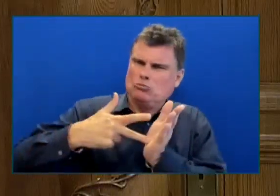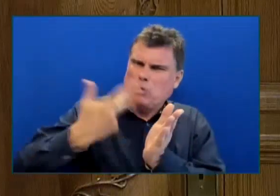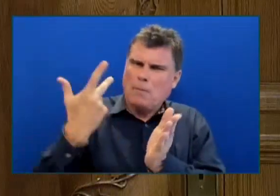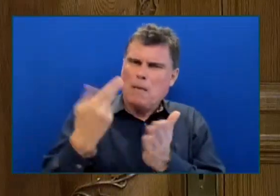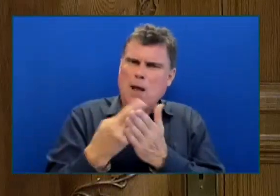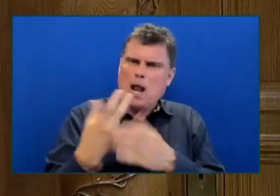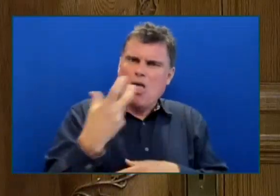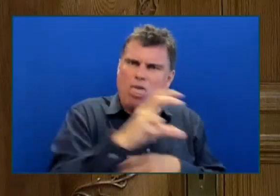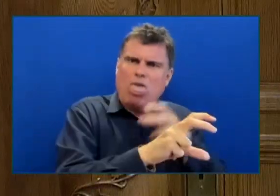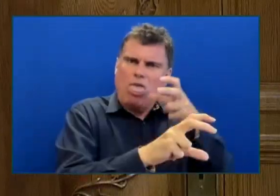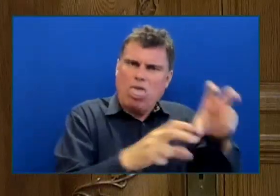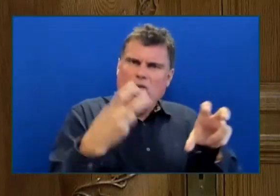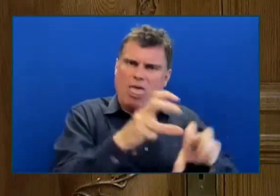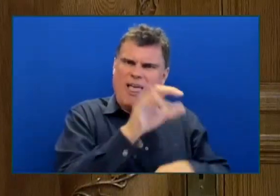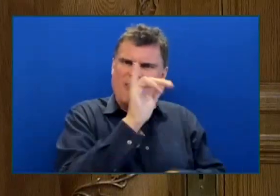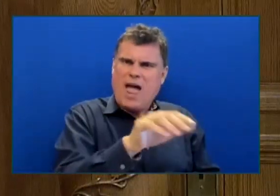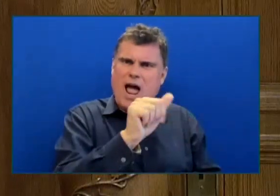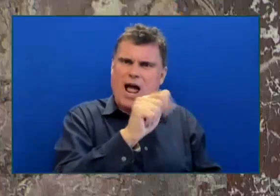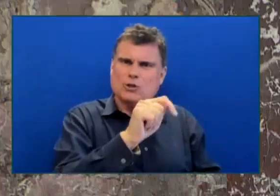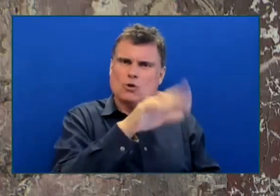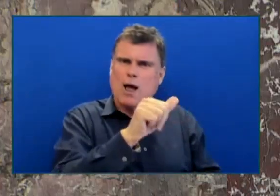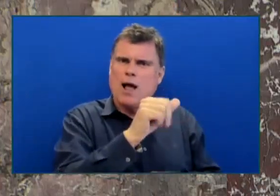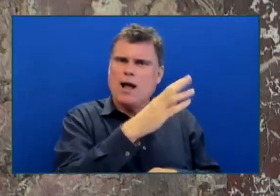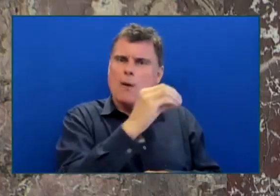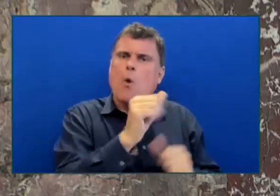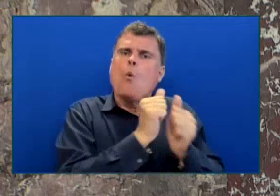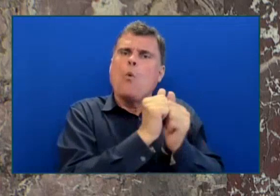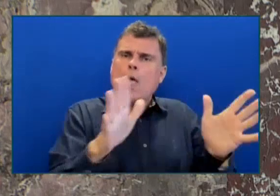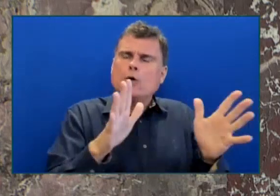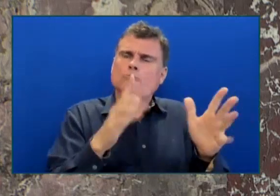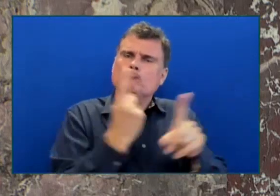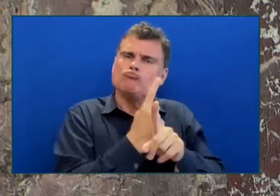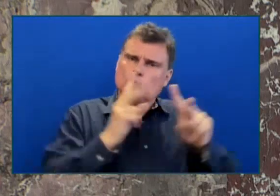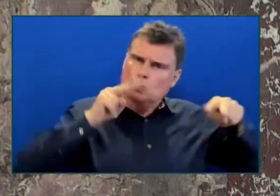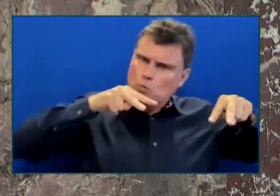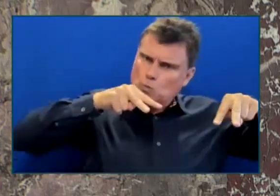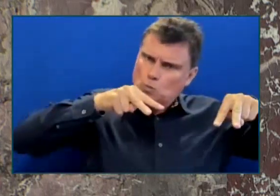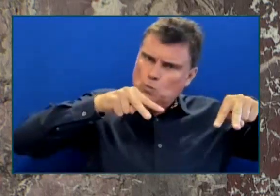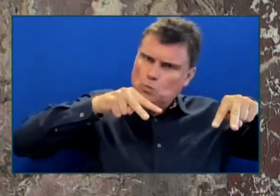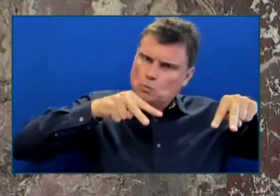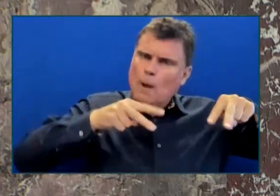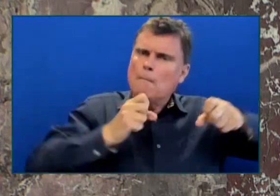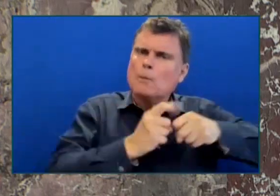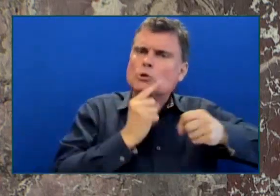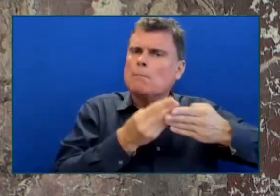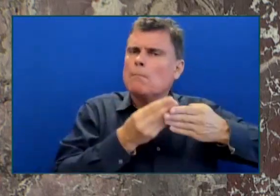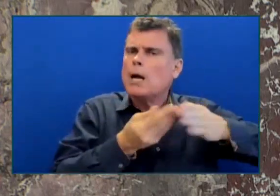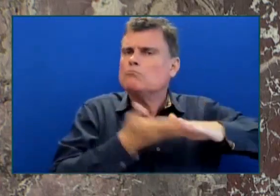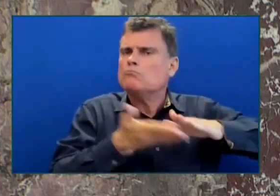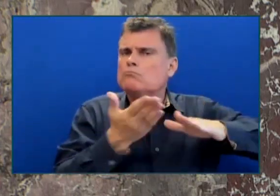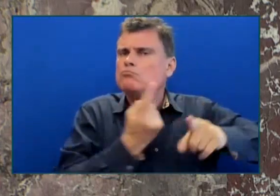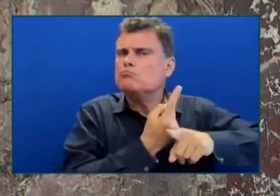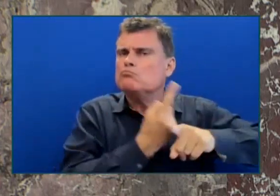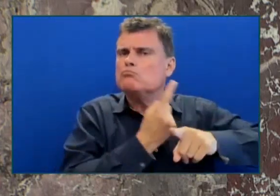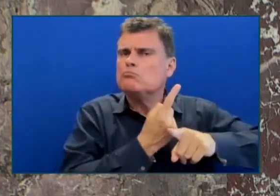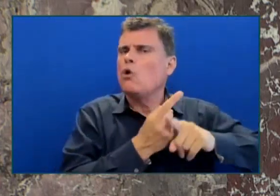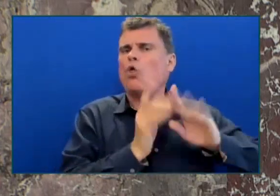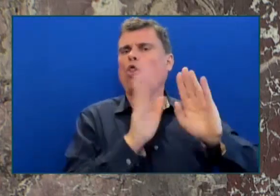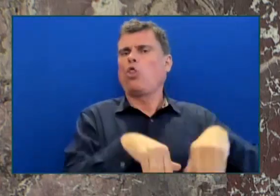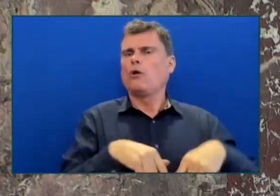Premier. Thank you, Honourable Speaker. To the member's question, this government has more than tripled the funding for housing